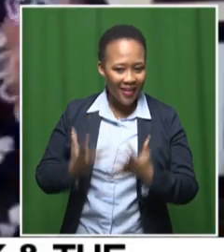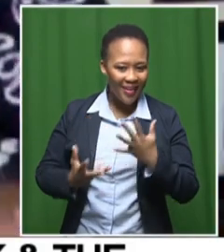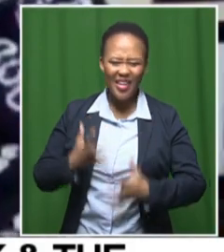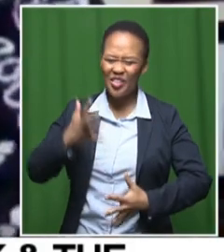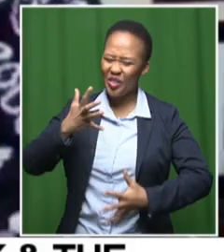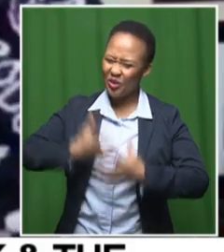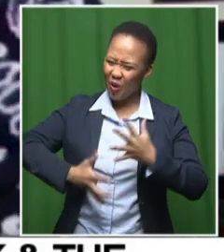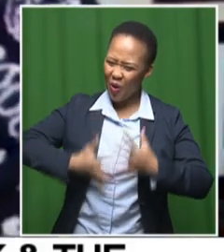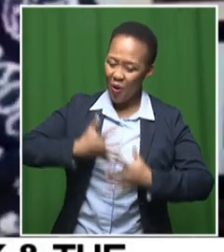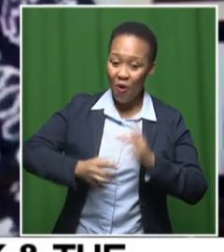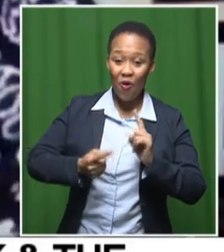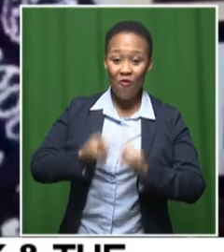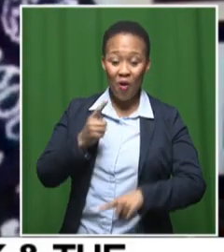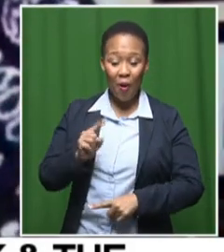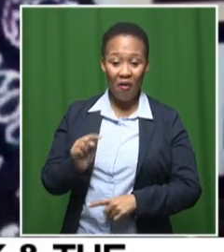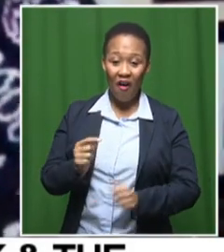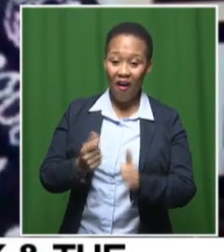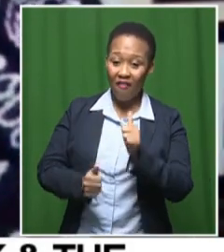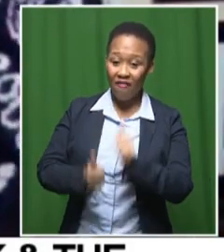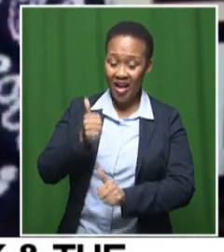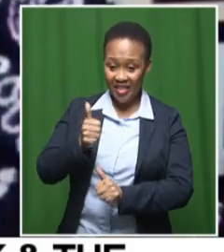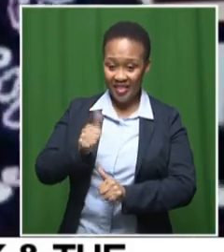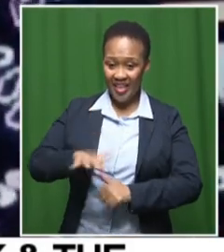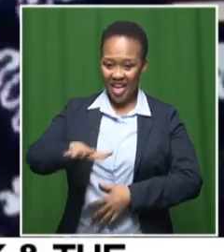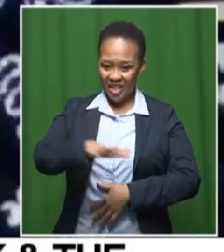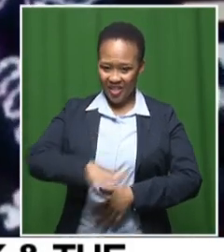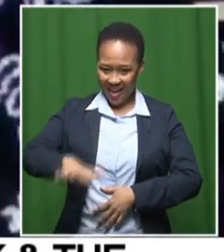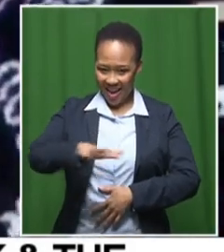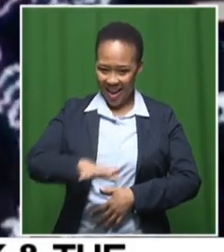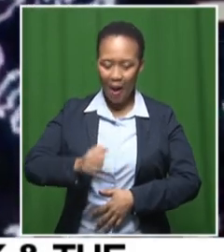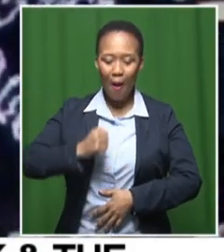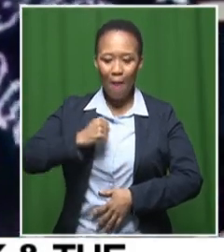scene. My feet are killing me.